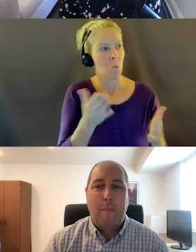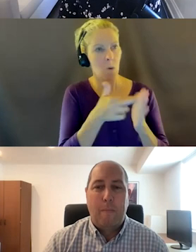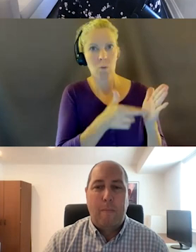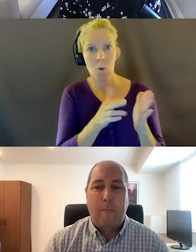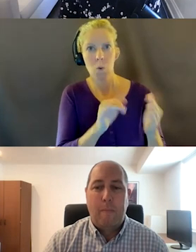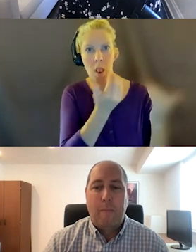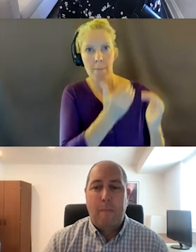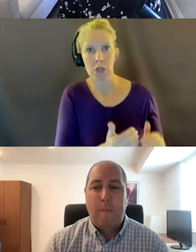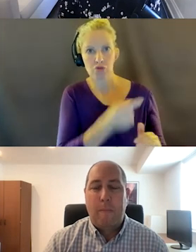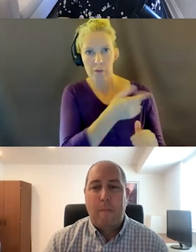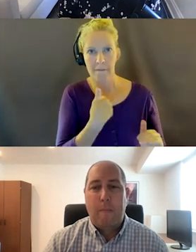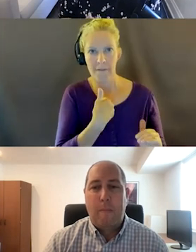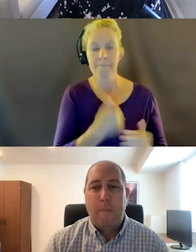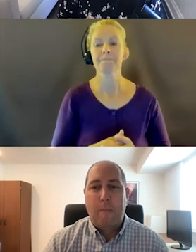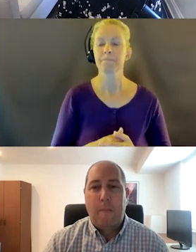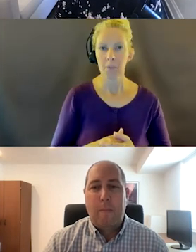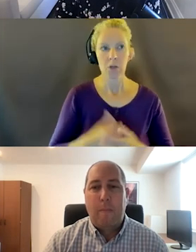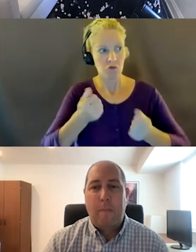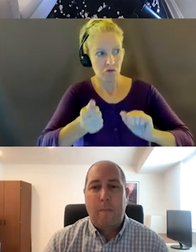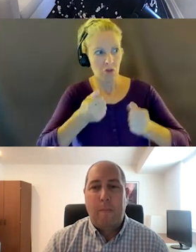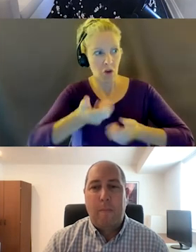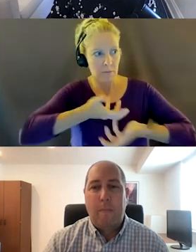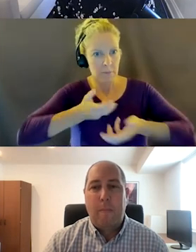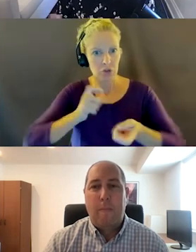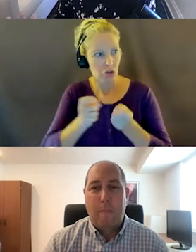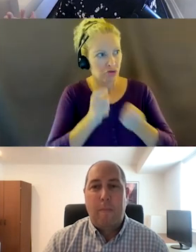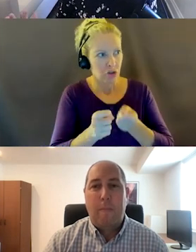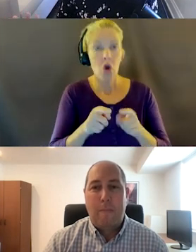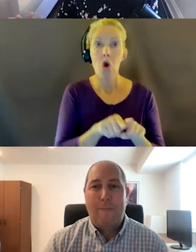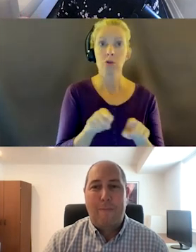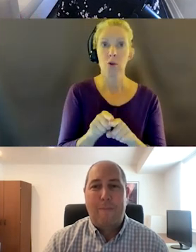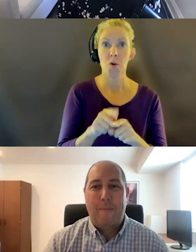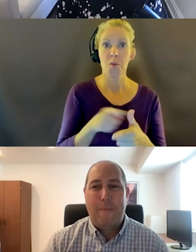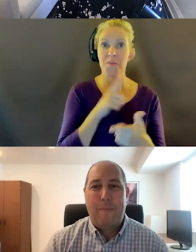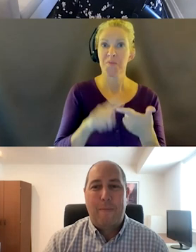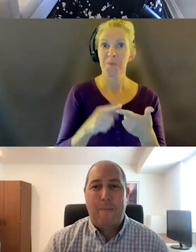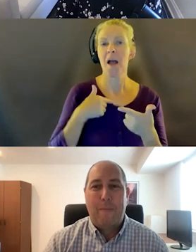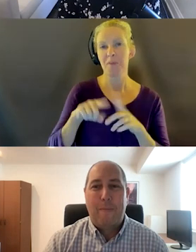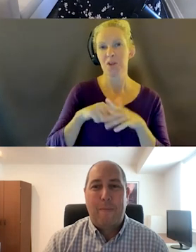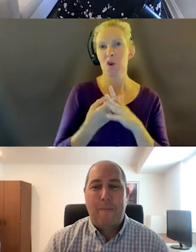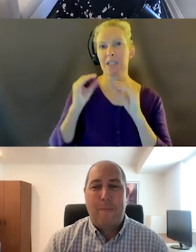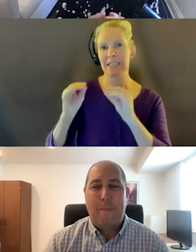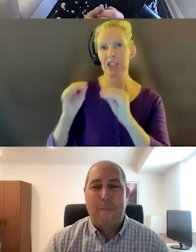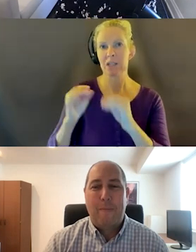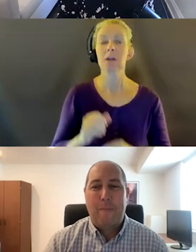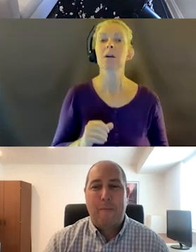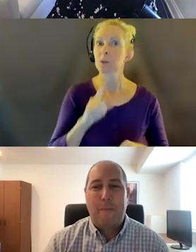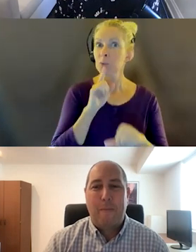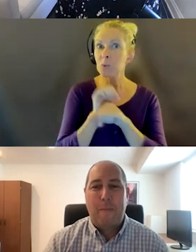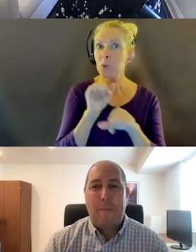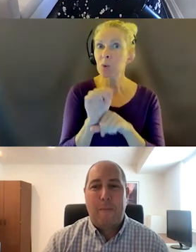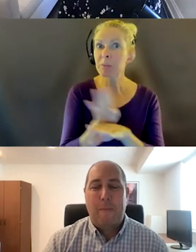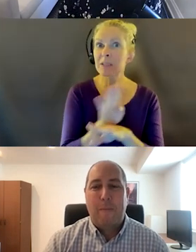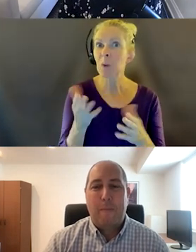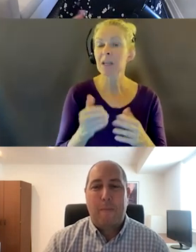it was trial and error. I also started teaching, and they do say, and it's very true, that if you want to learn something, you teach it.